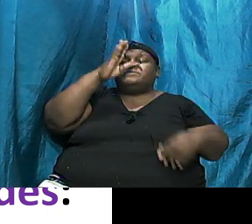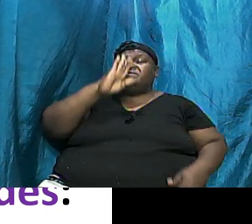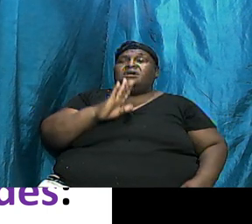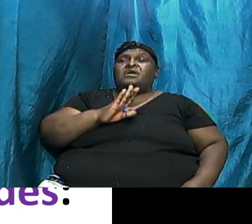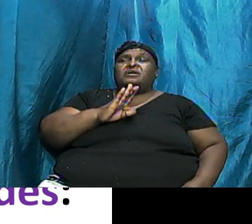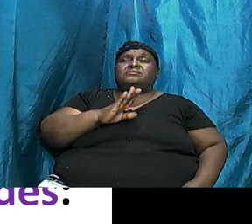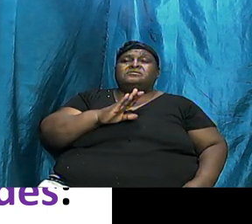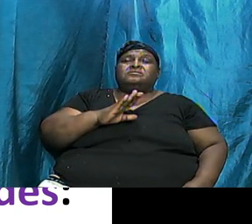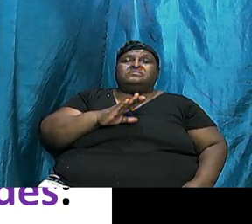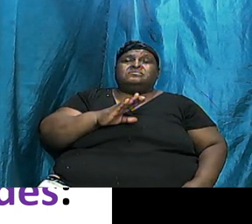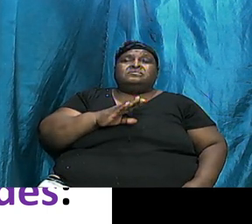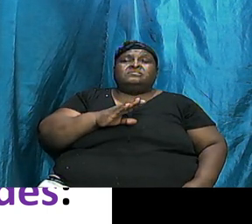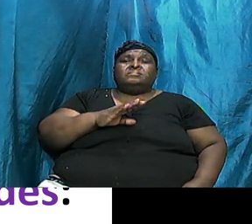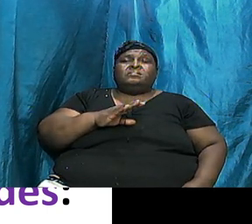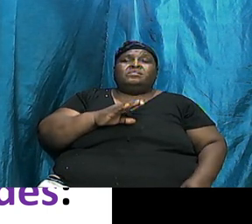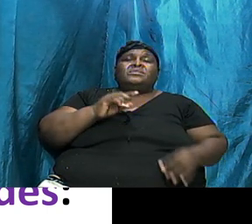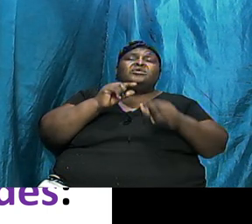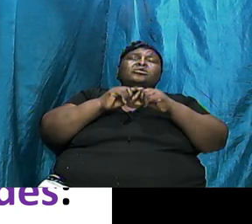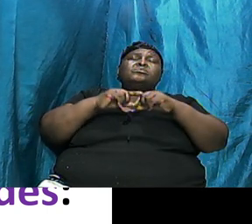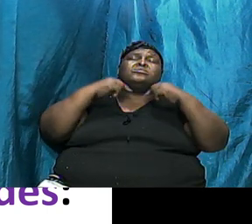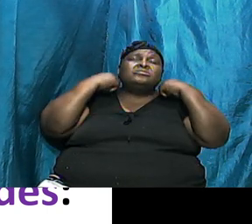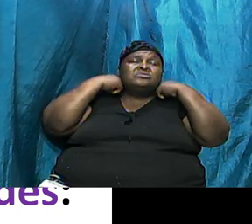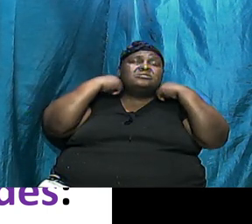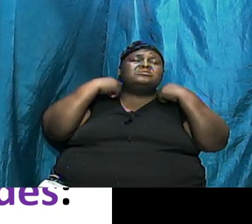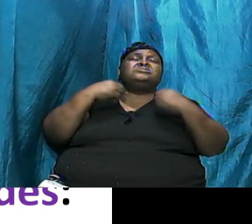Remember The Priesthood Began